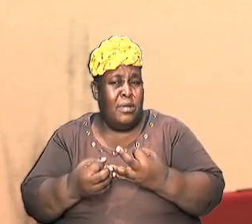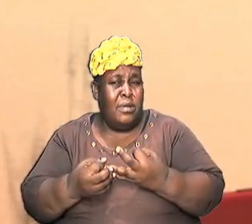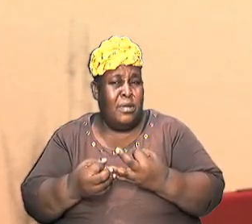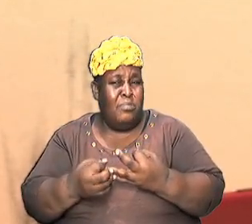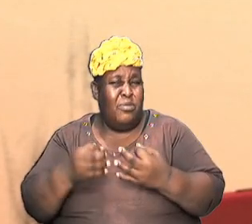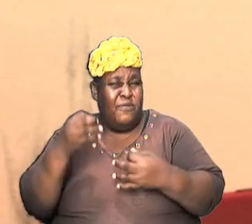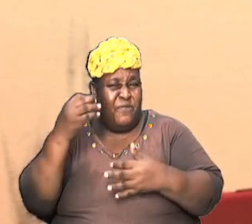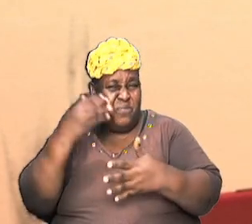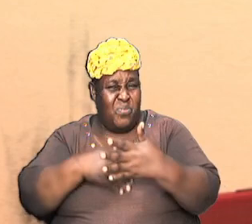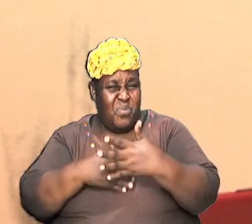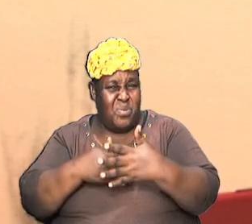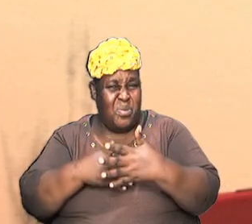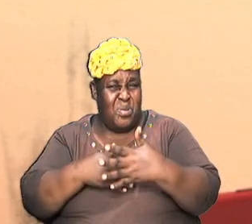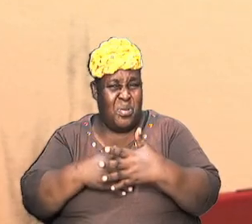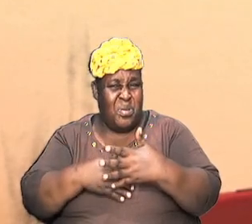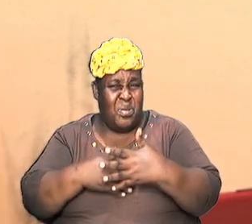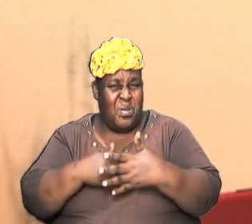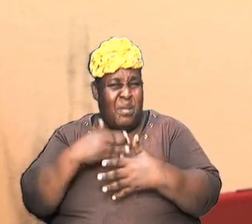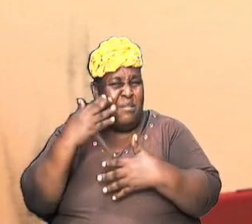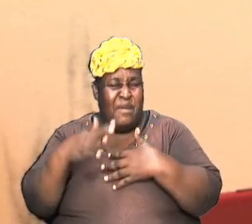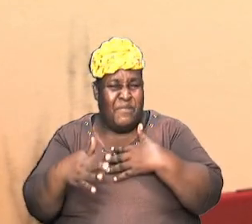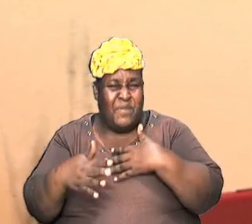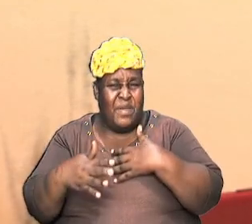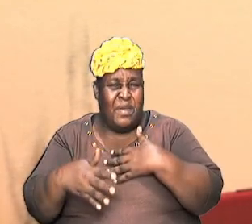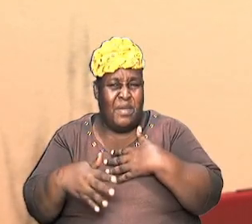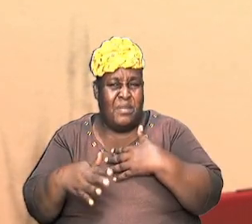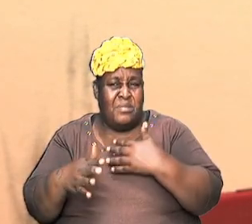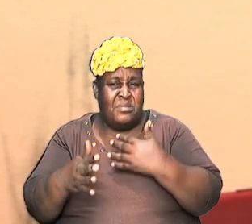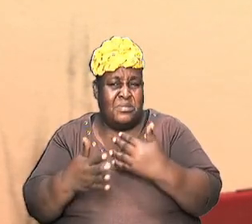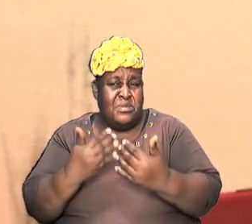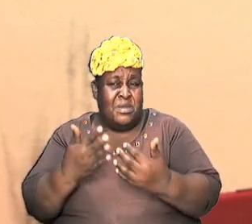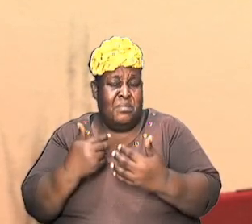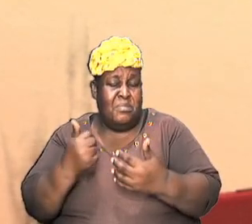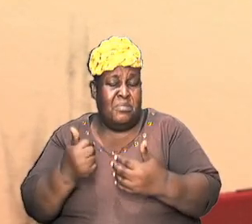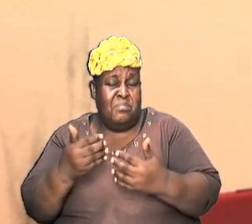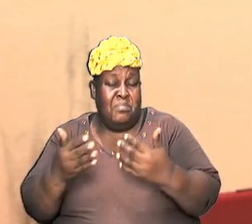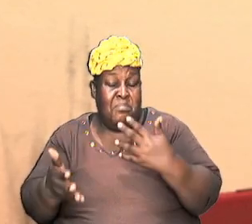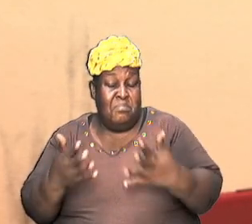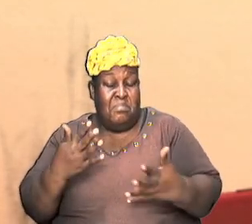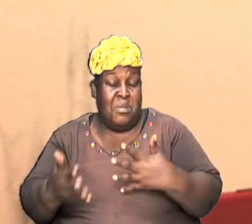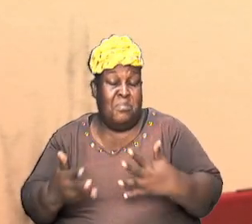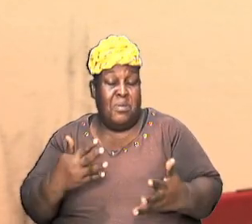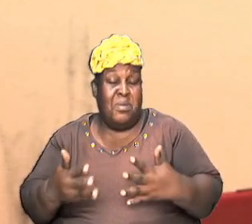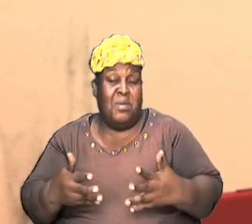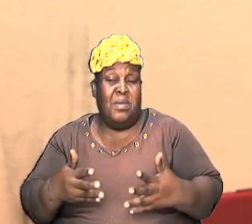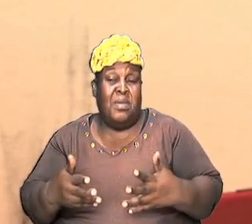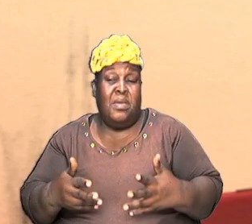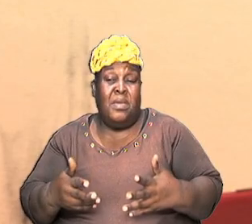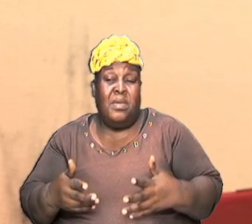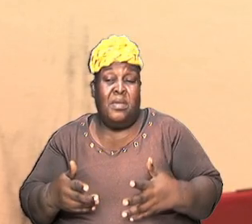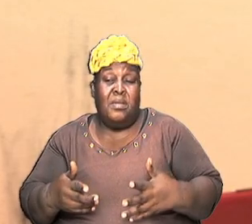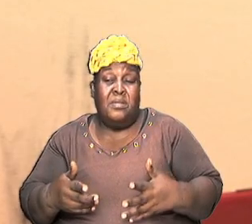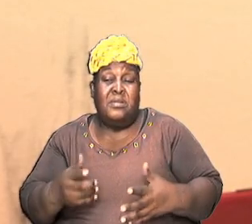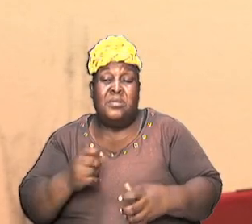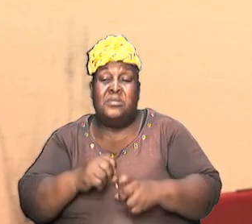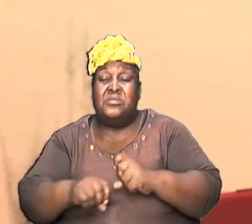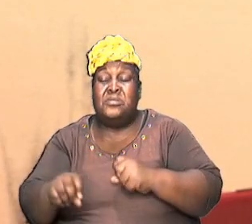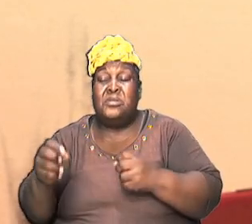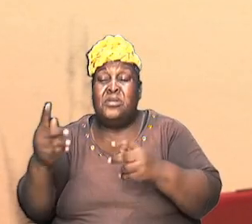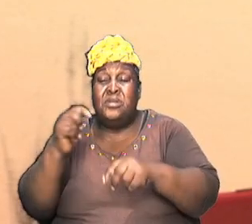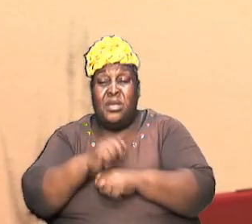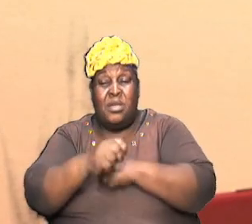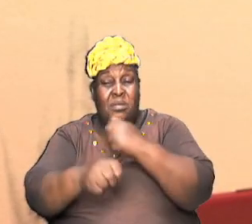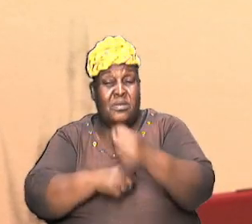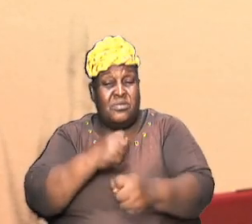after simply because it might just be that this is a theophany of God and God